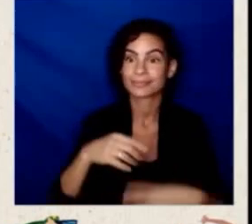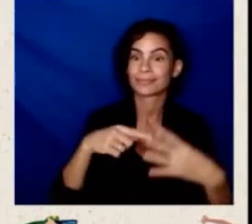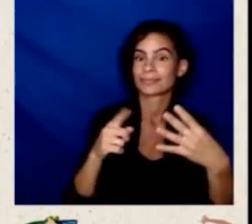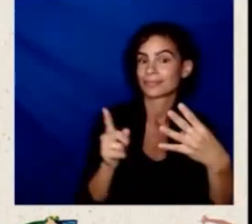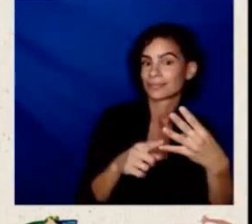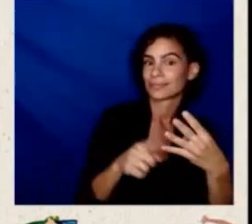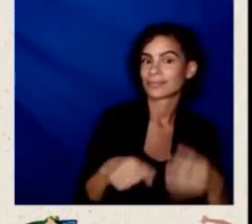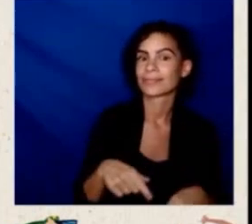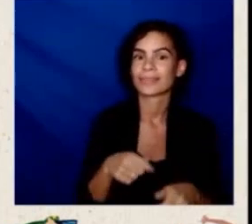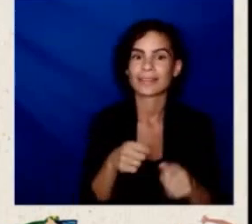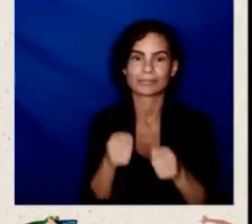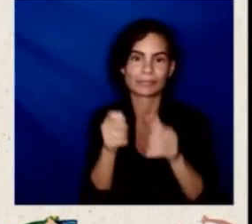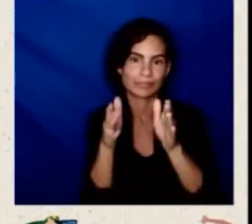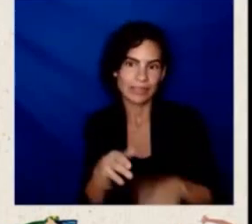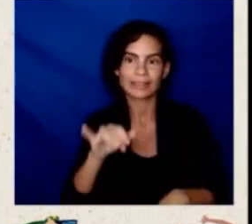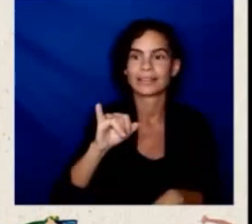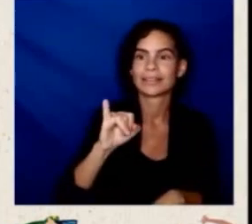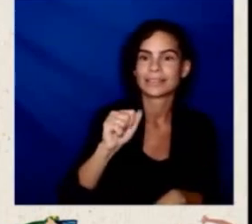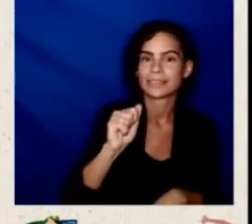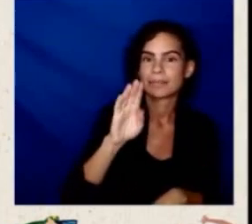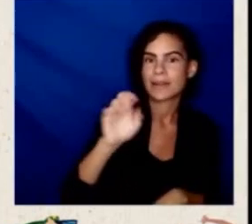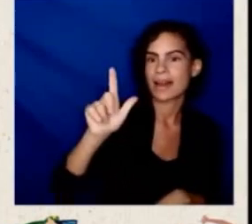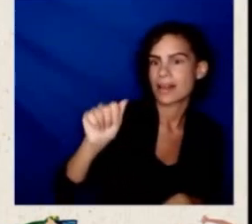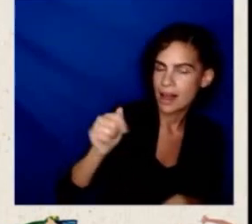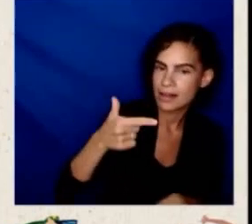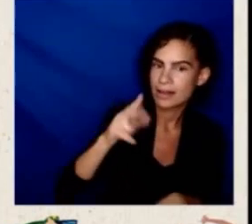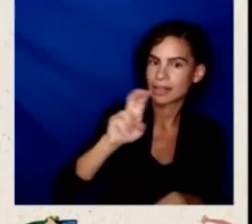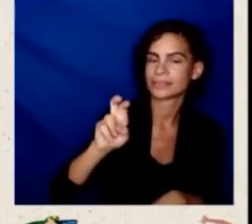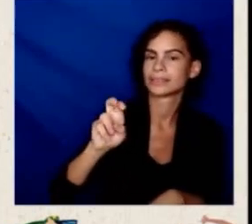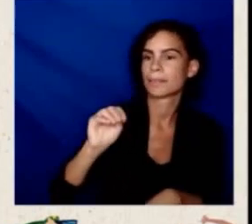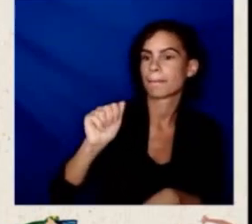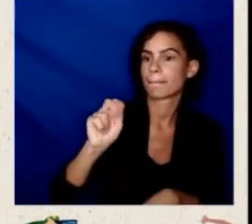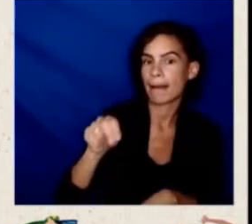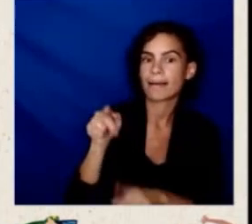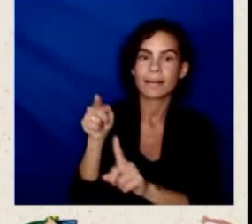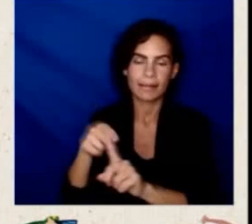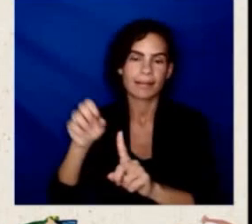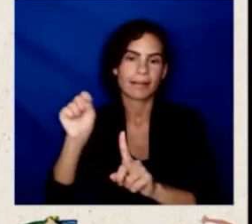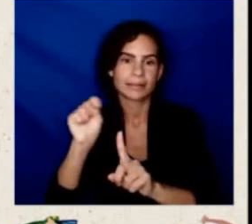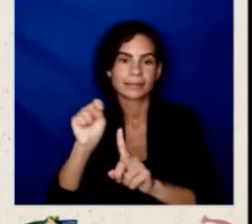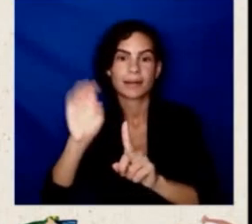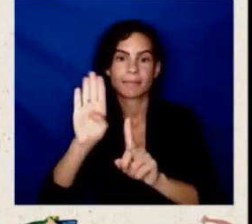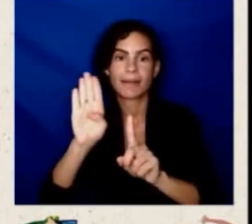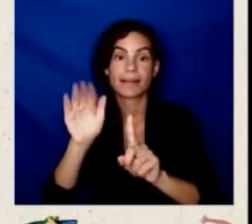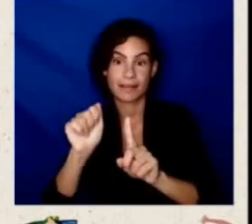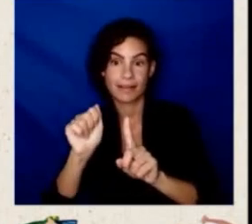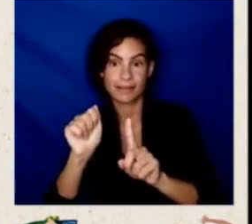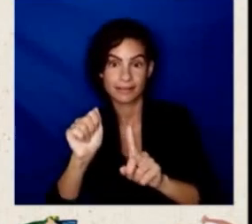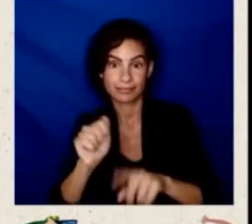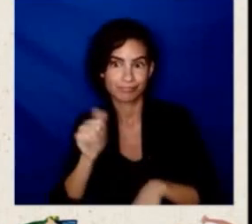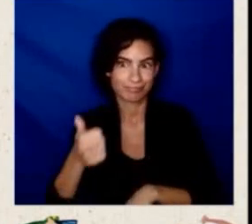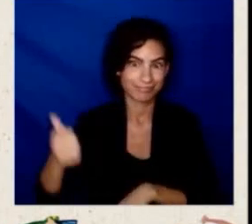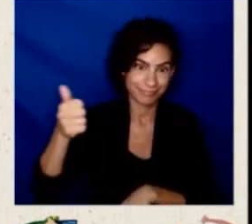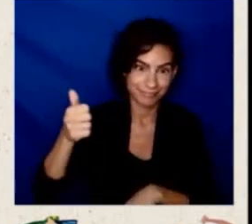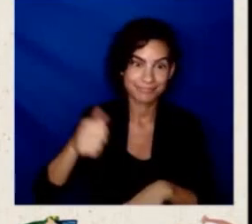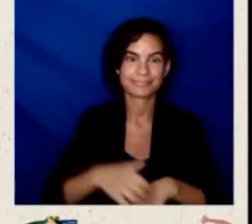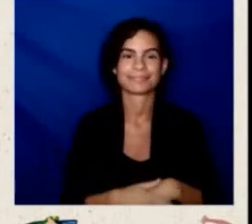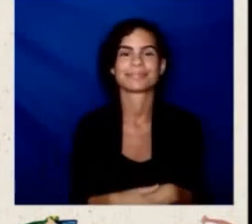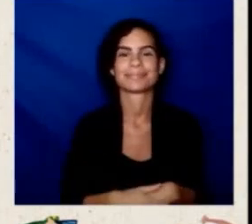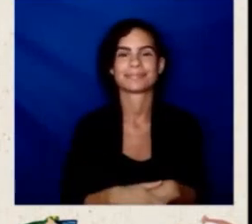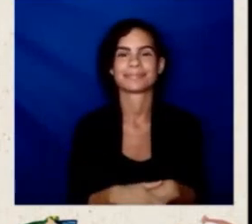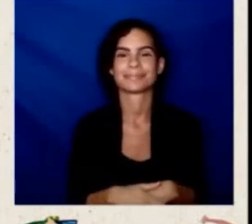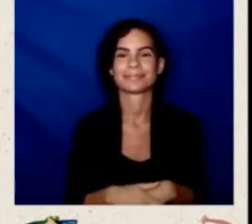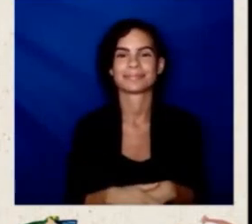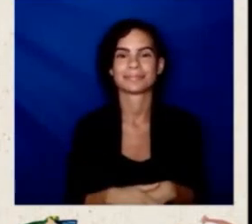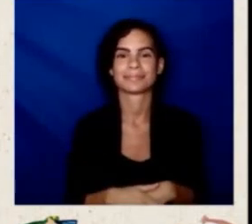Thank you for joining us today. I'm going to start us off by asking two quick questions to our guests, and then we're going to go to our audience